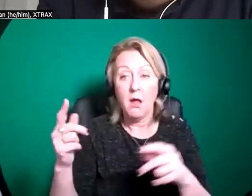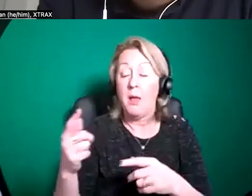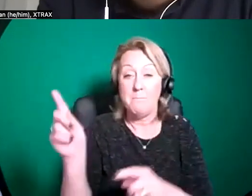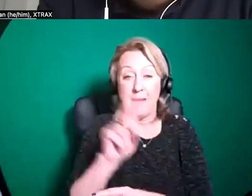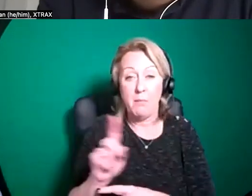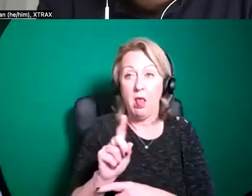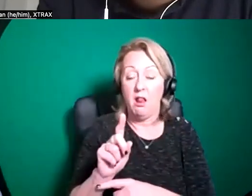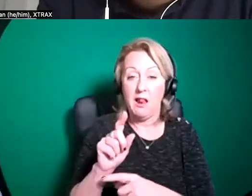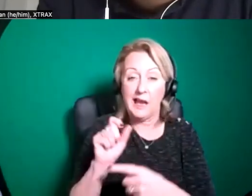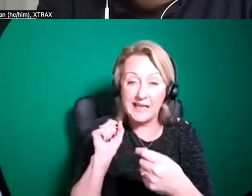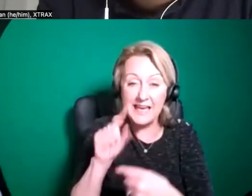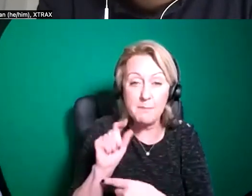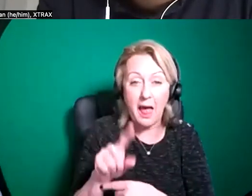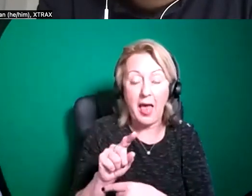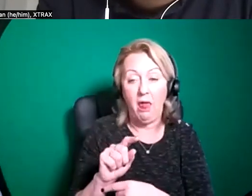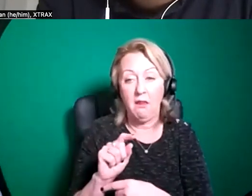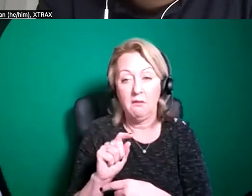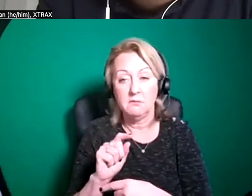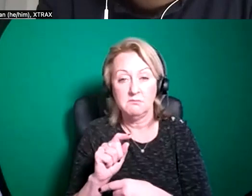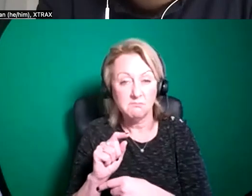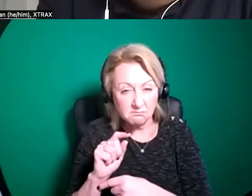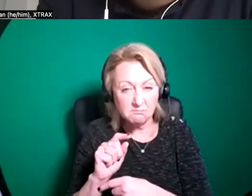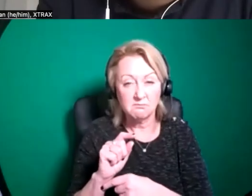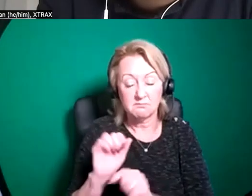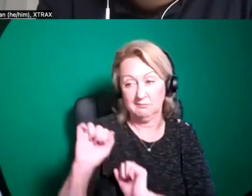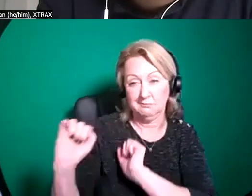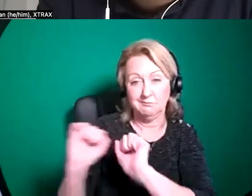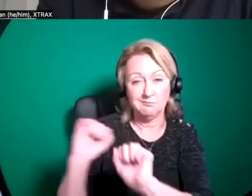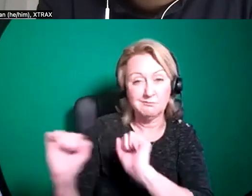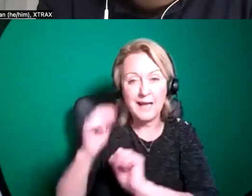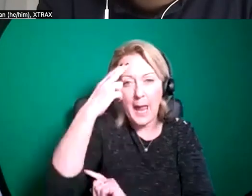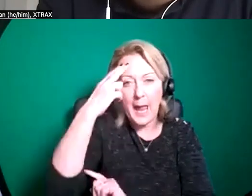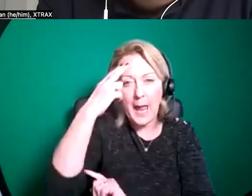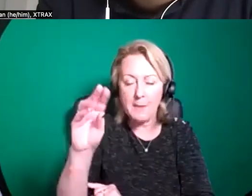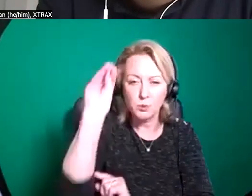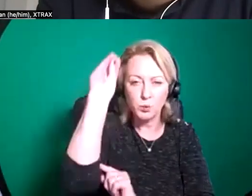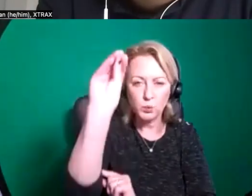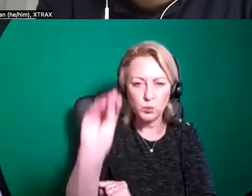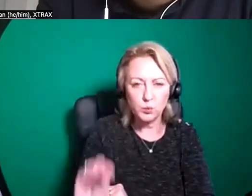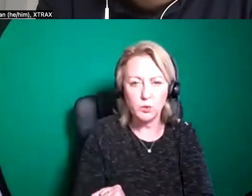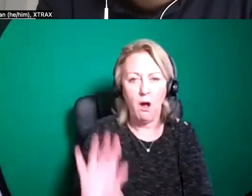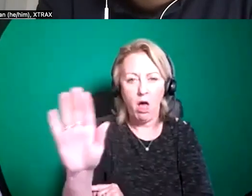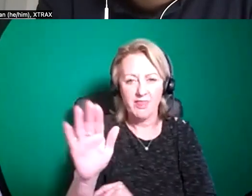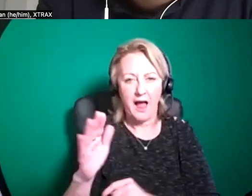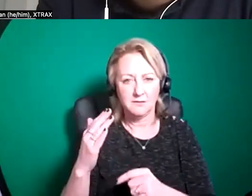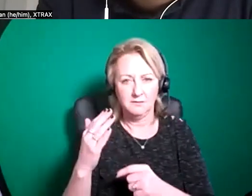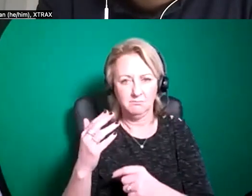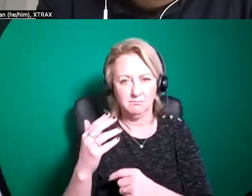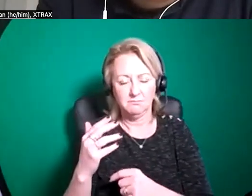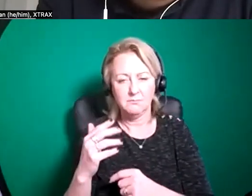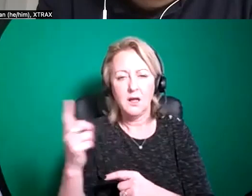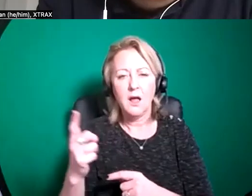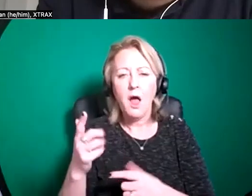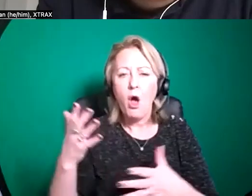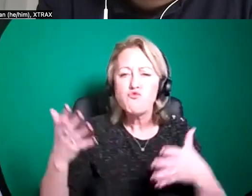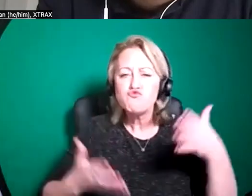uh emailing in um particular people's particular names to put on that piece of work there's also the robot selfie